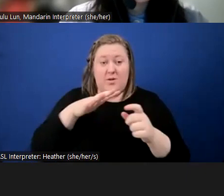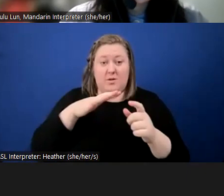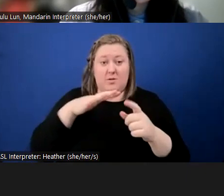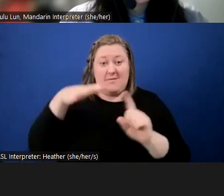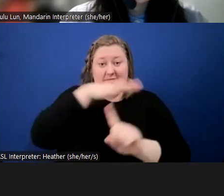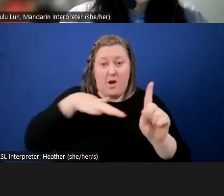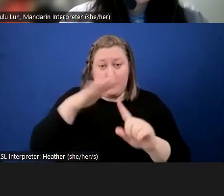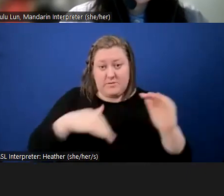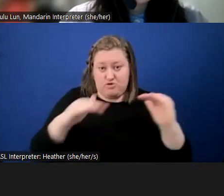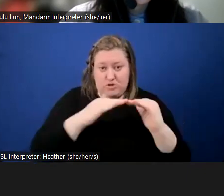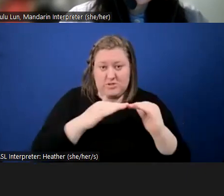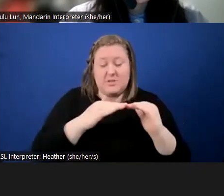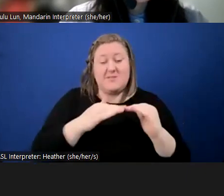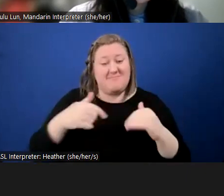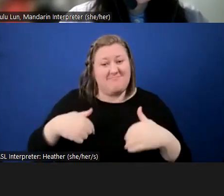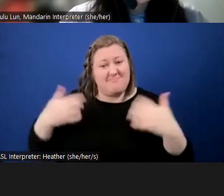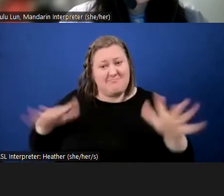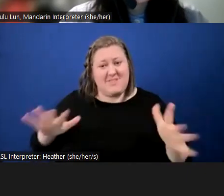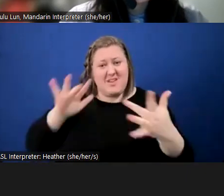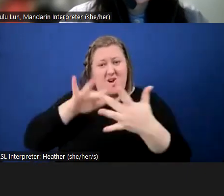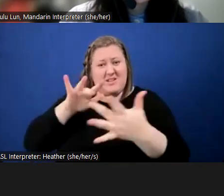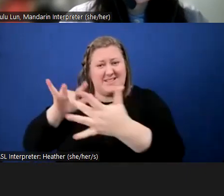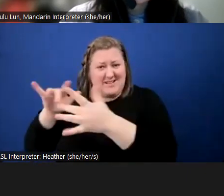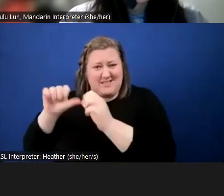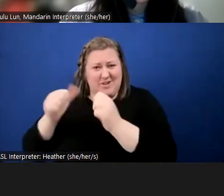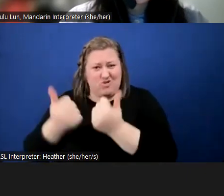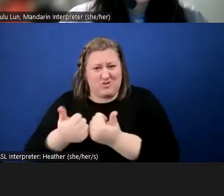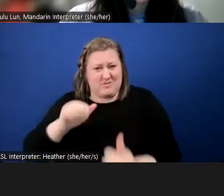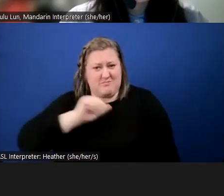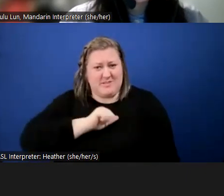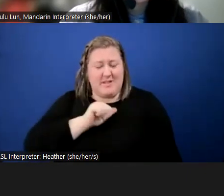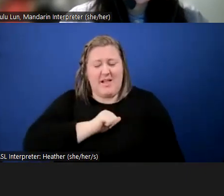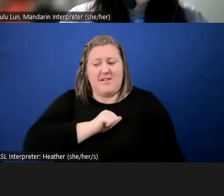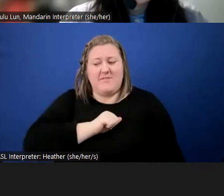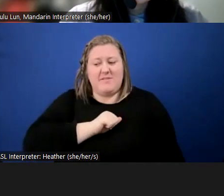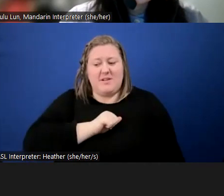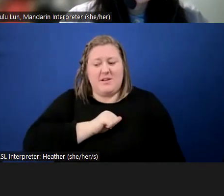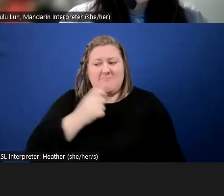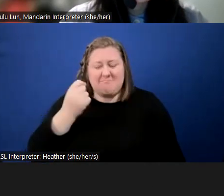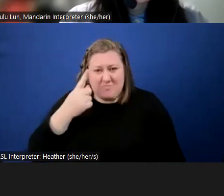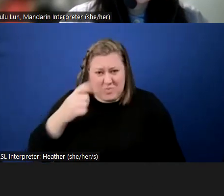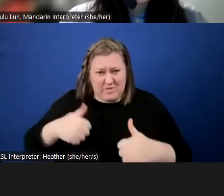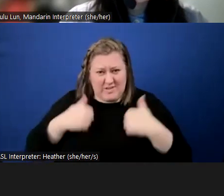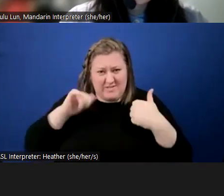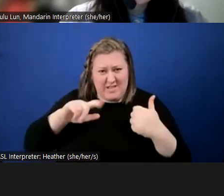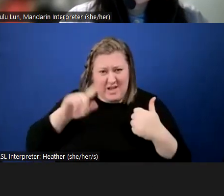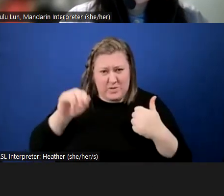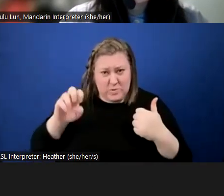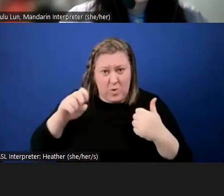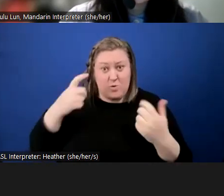agencies, and I just got to say that if you live in this zone and you see problems,